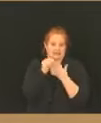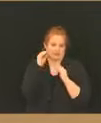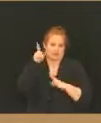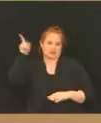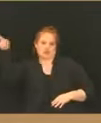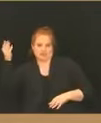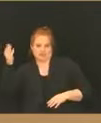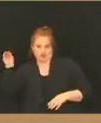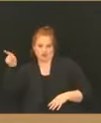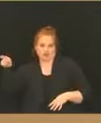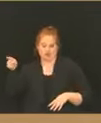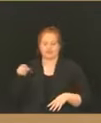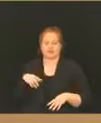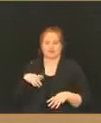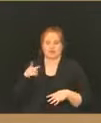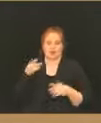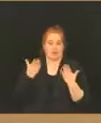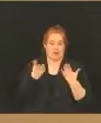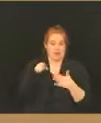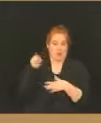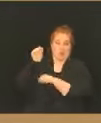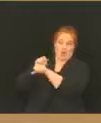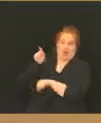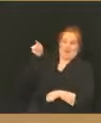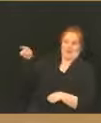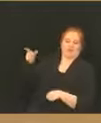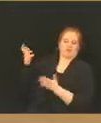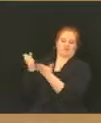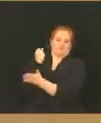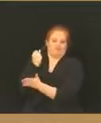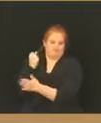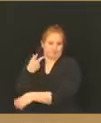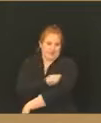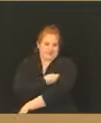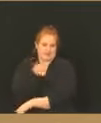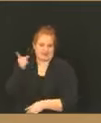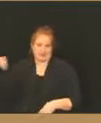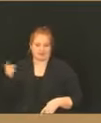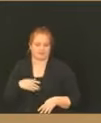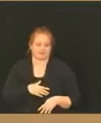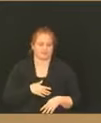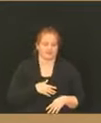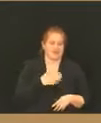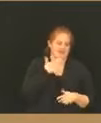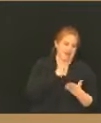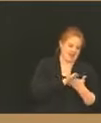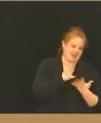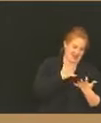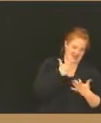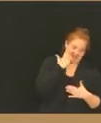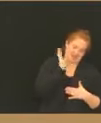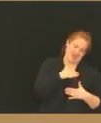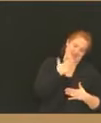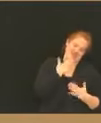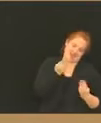if that is the case, they may have an opportunity there. My wife will like to know that. Thank you very much.